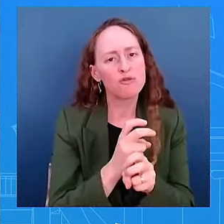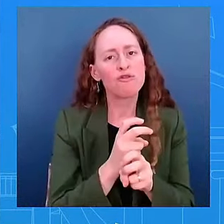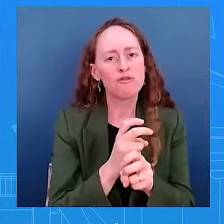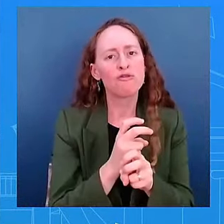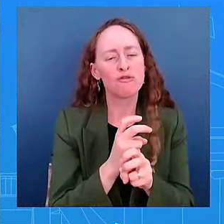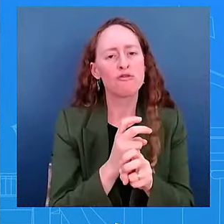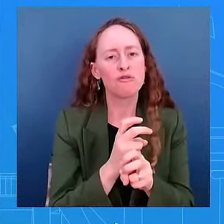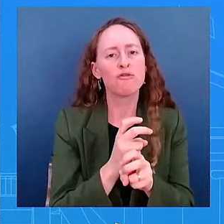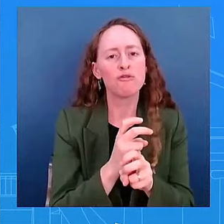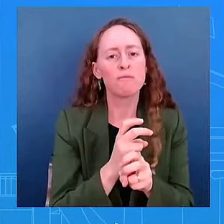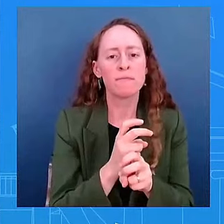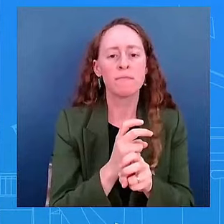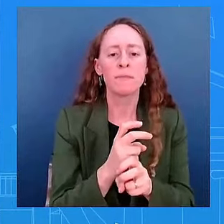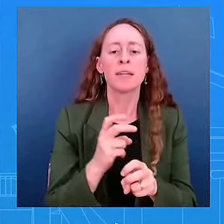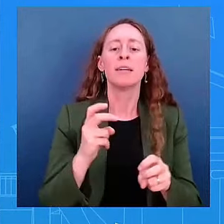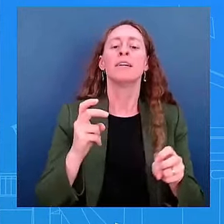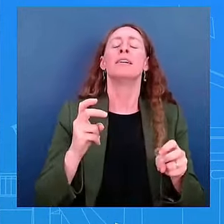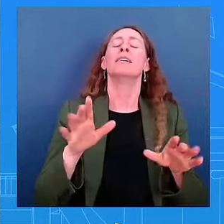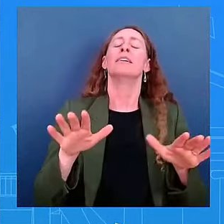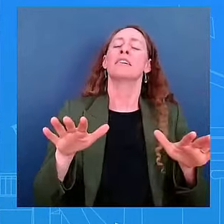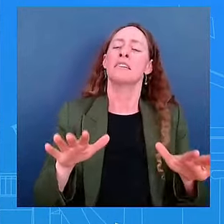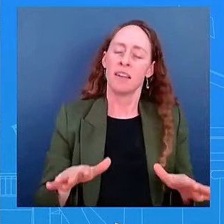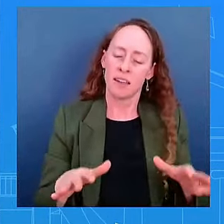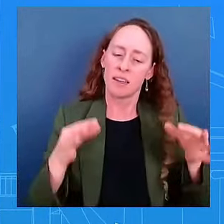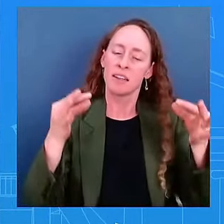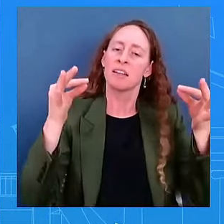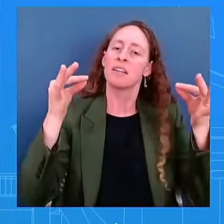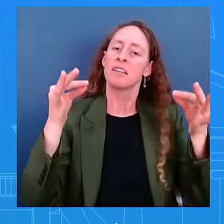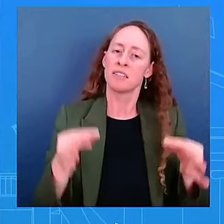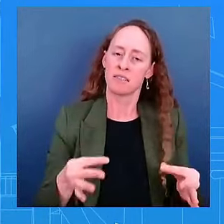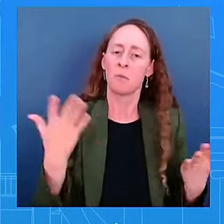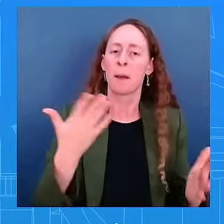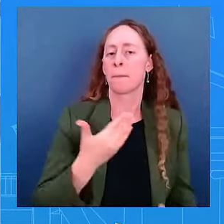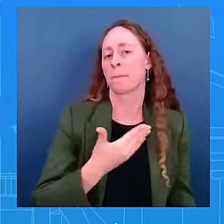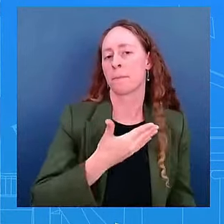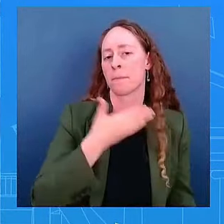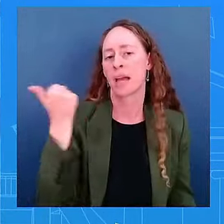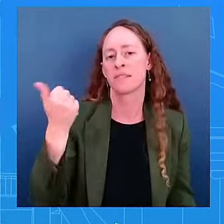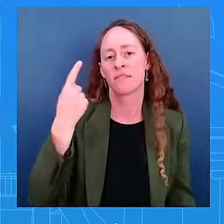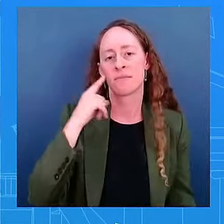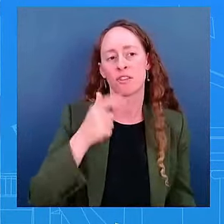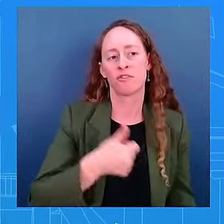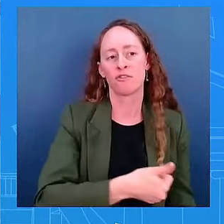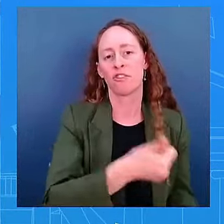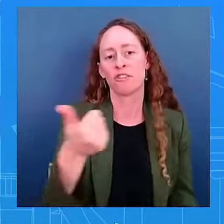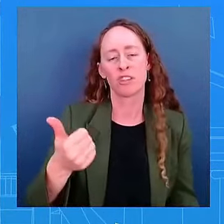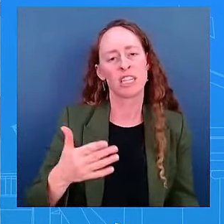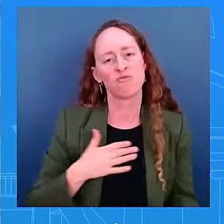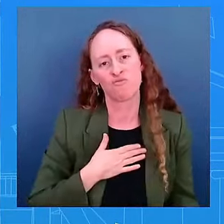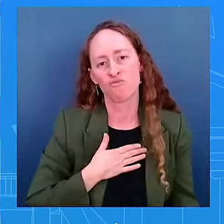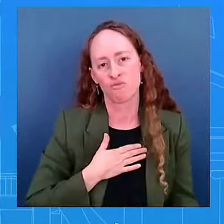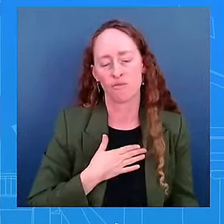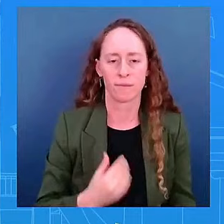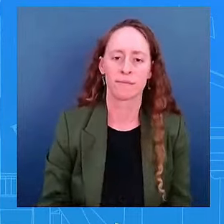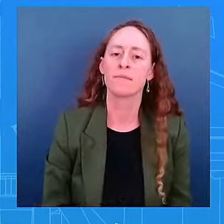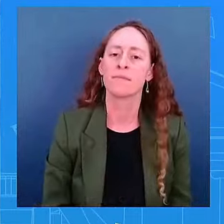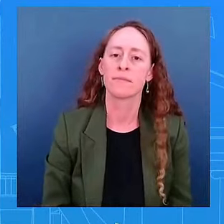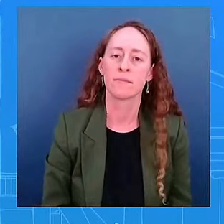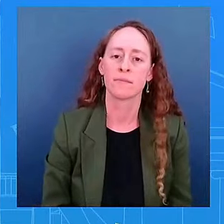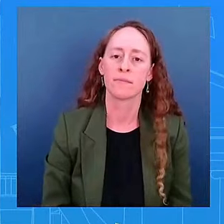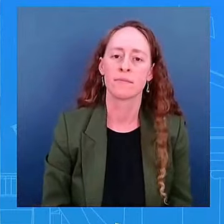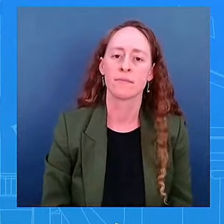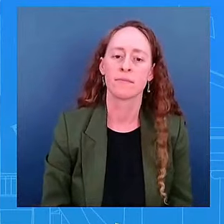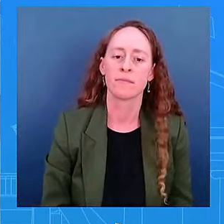that's admirable. One of the decisions he made, President Biden wants Vice President Harris to be the